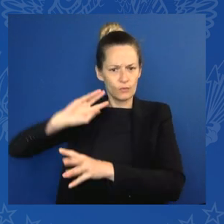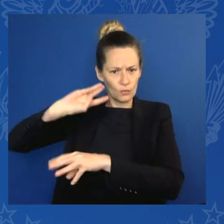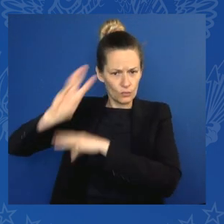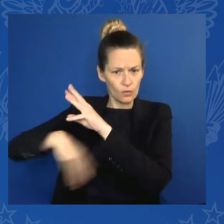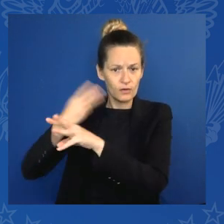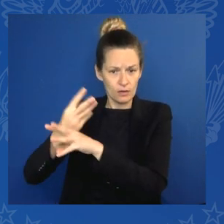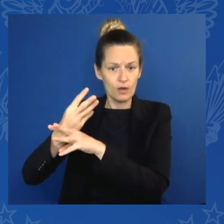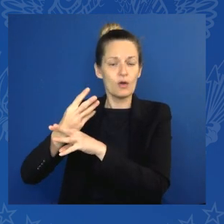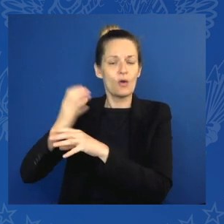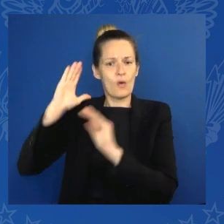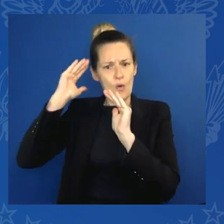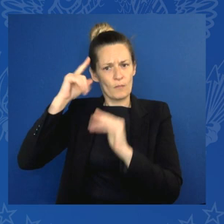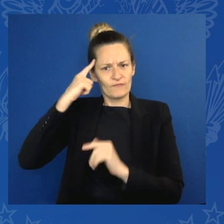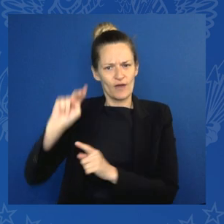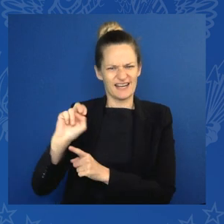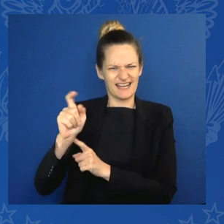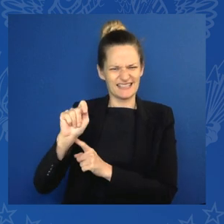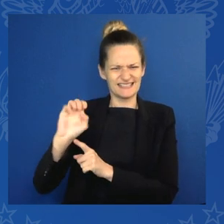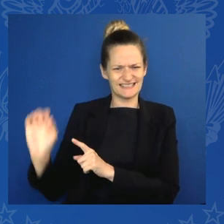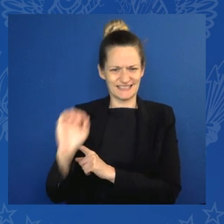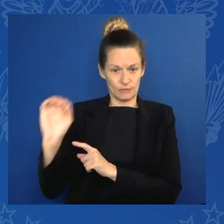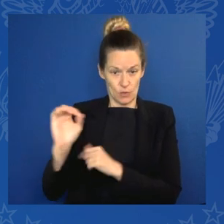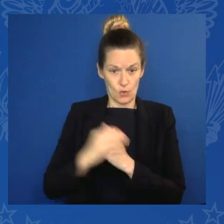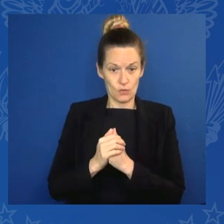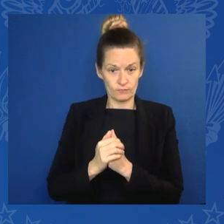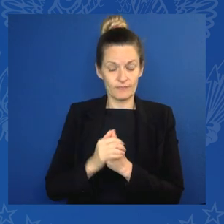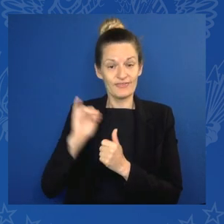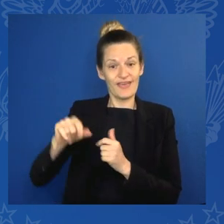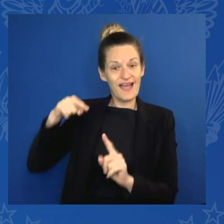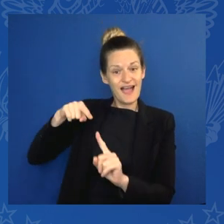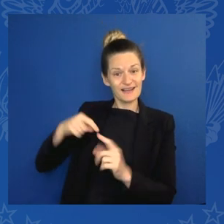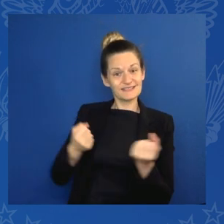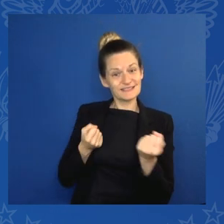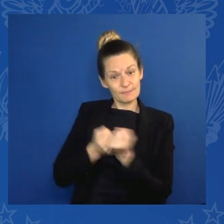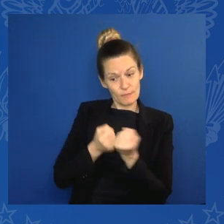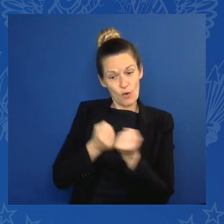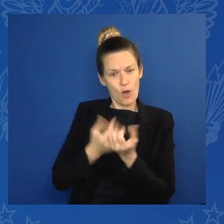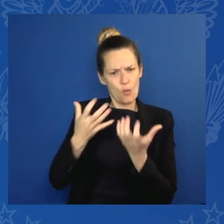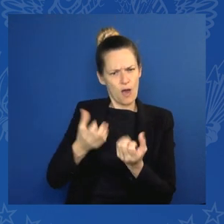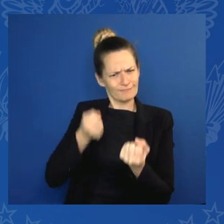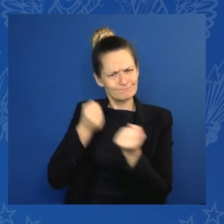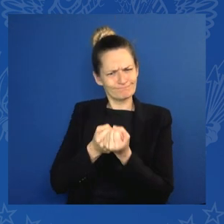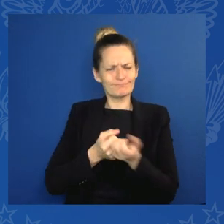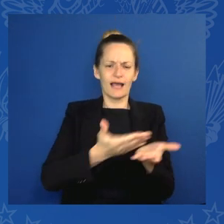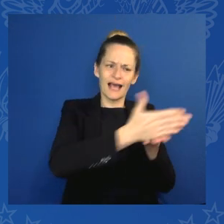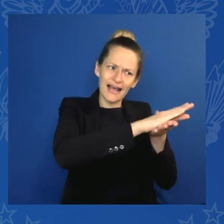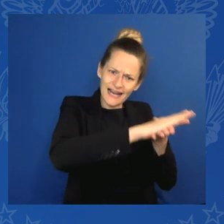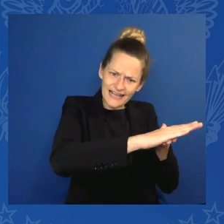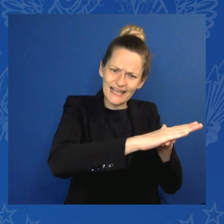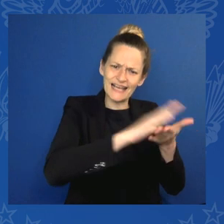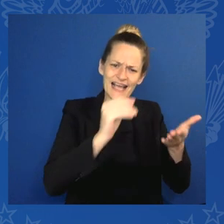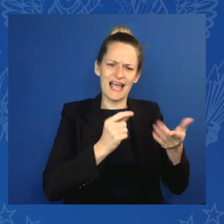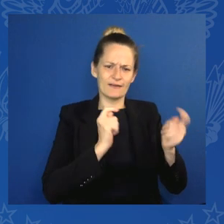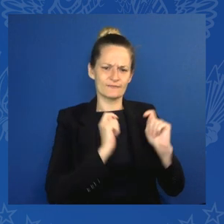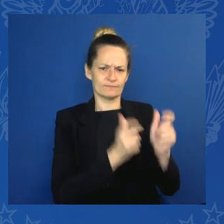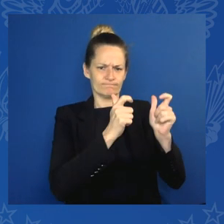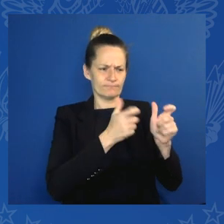accelerated clean and just transition of developing and emerging countries towards climate neutrality.